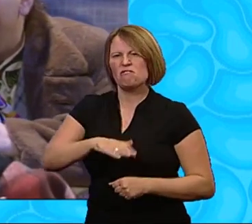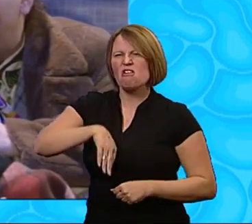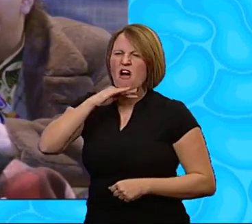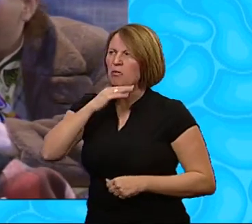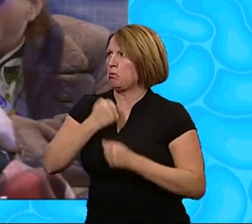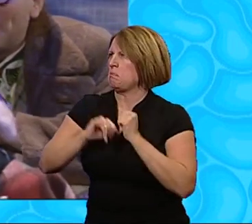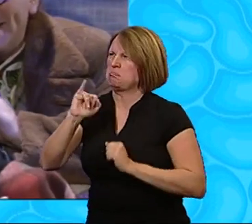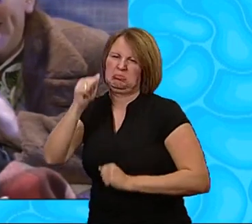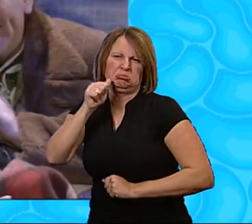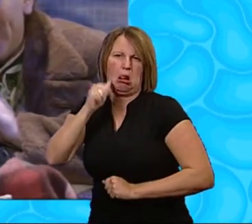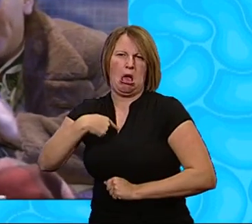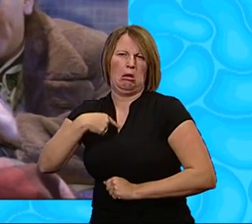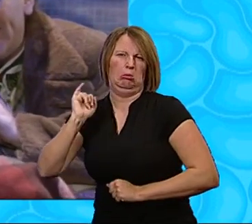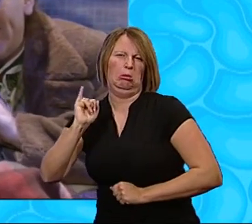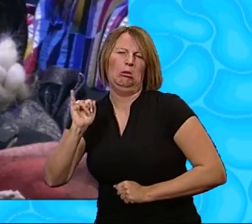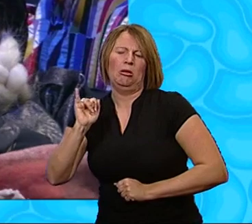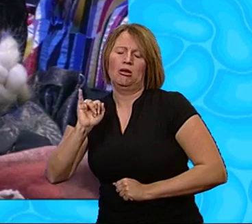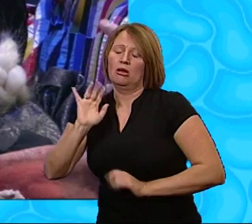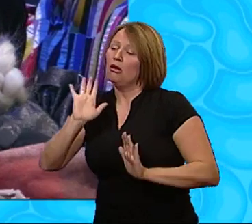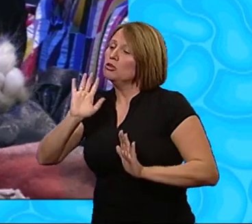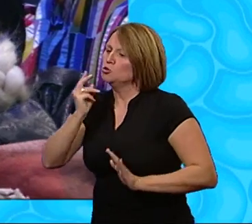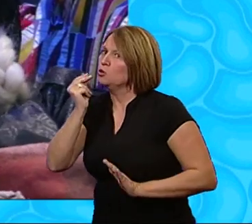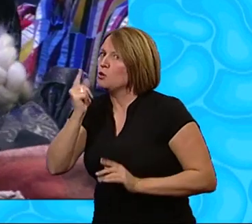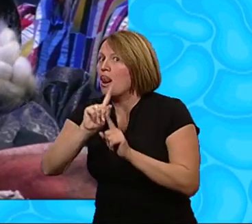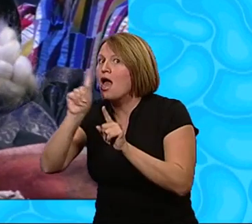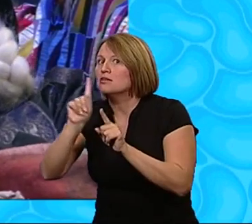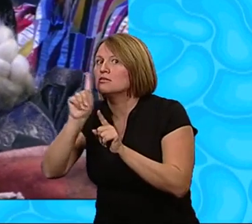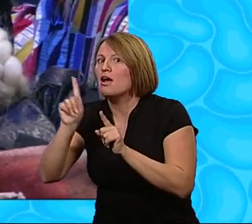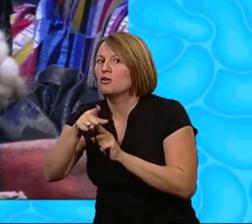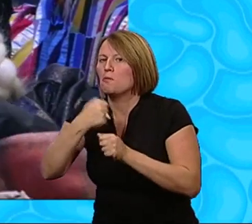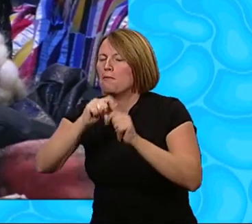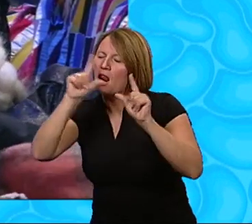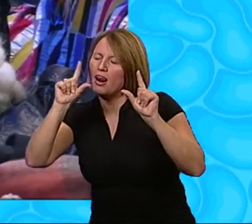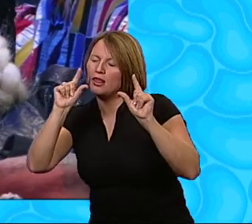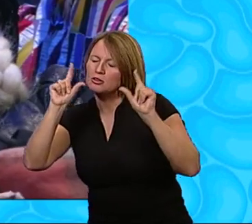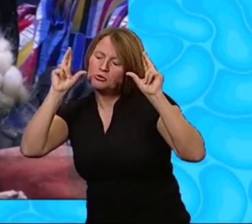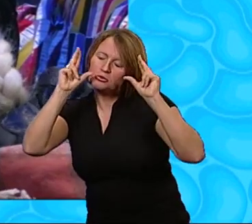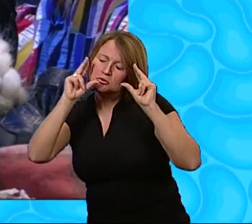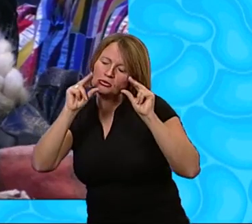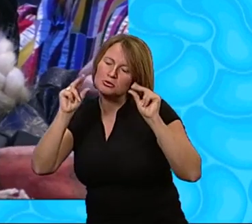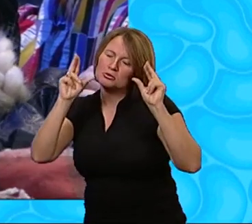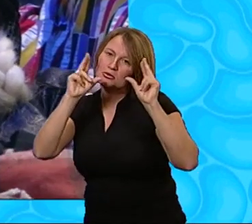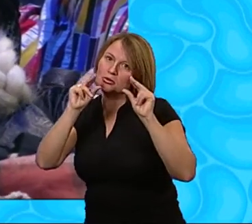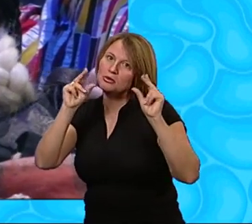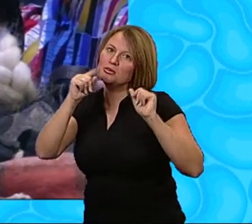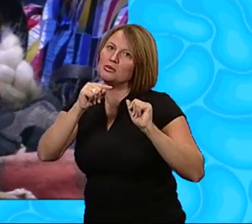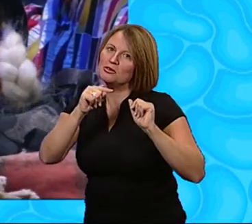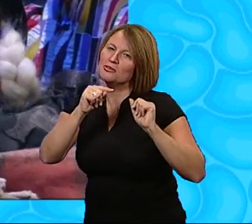enough of being dastardly Sooner or later you'll have to have a little